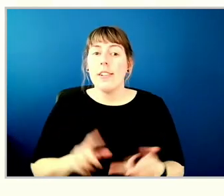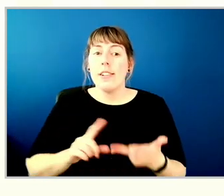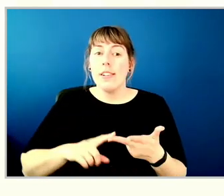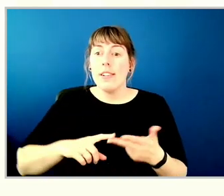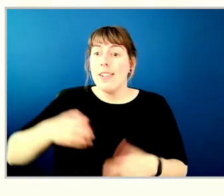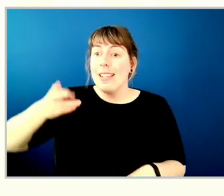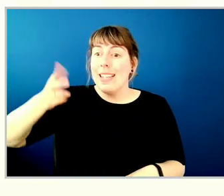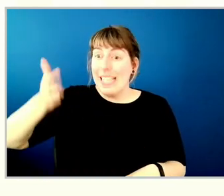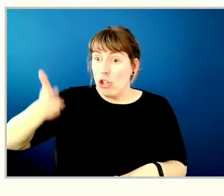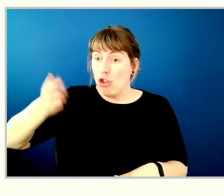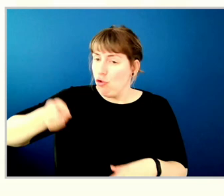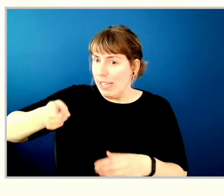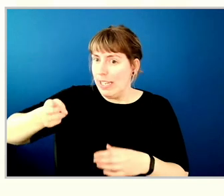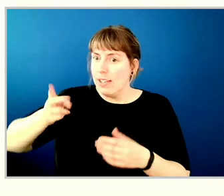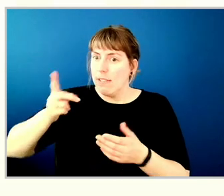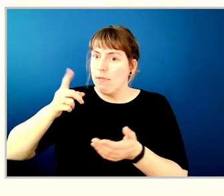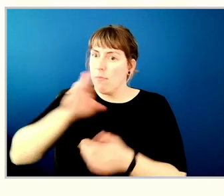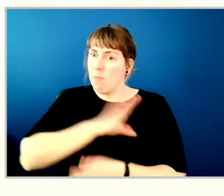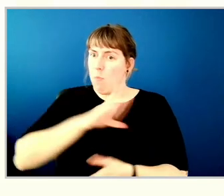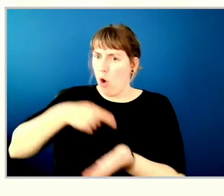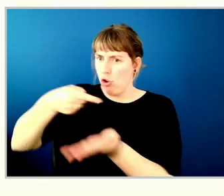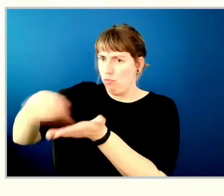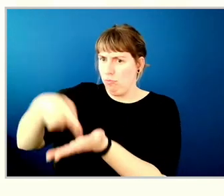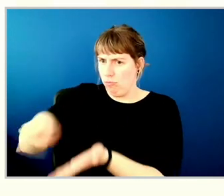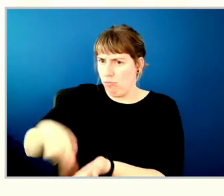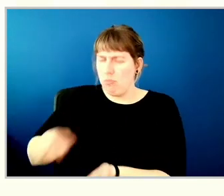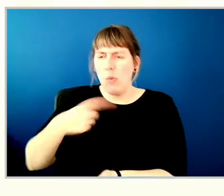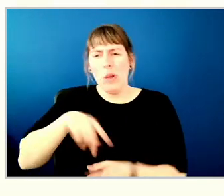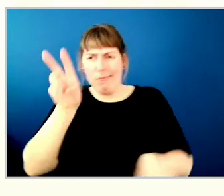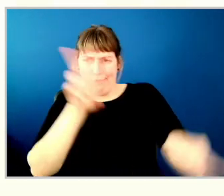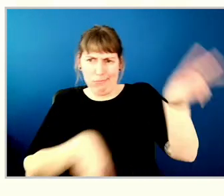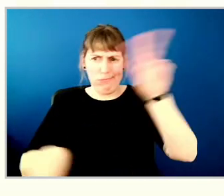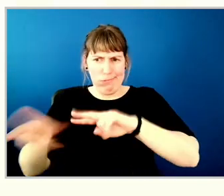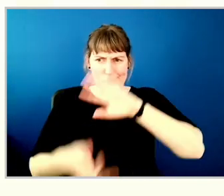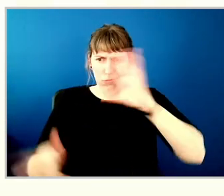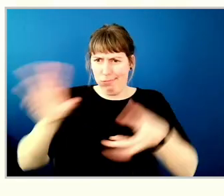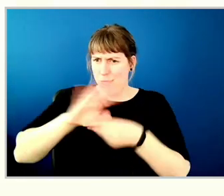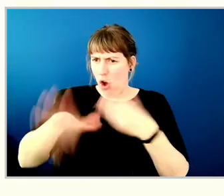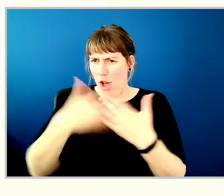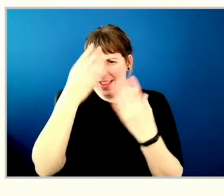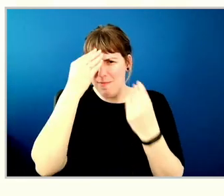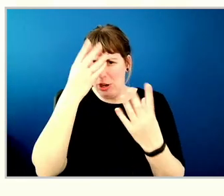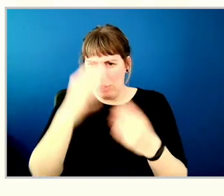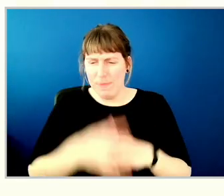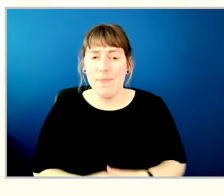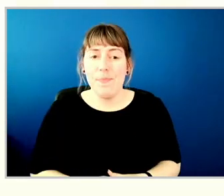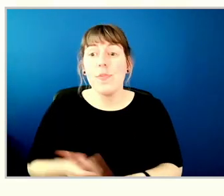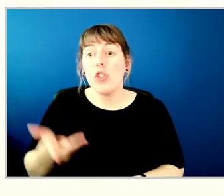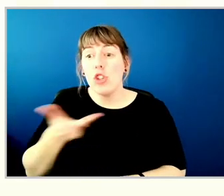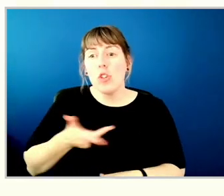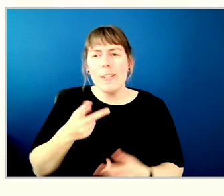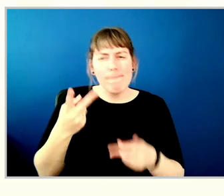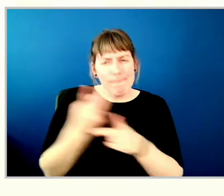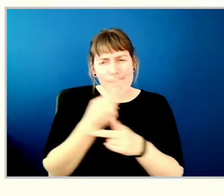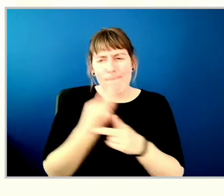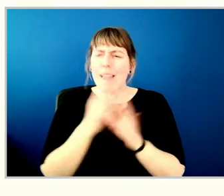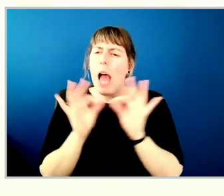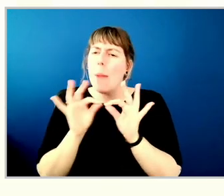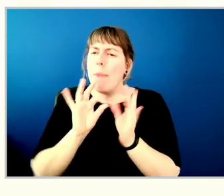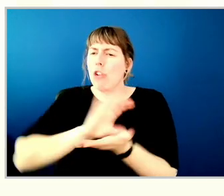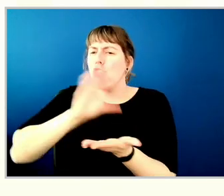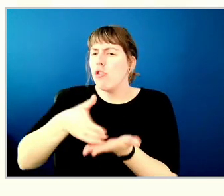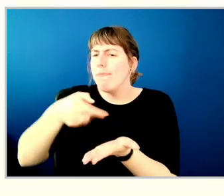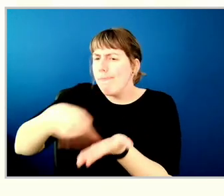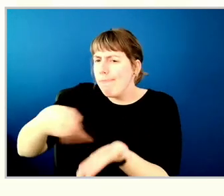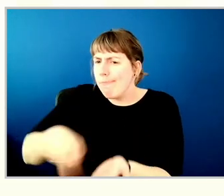compensation of the board. And when we were considering what the compensation should be, there were a number of factors we